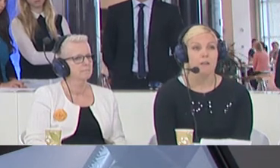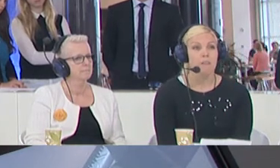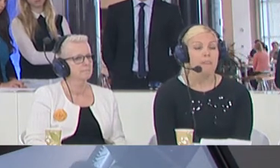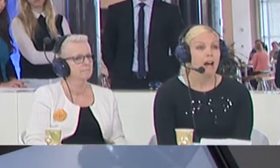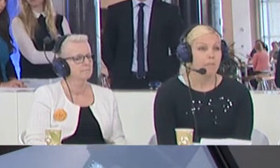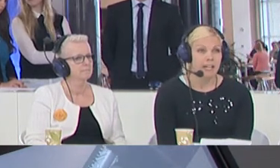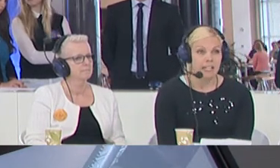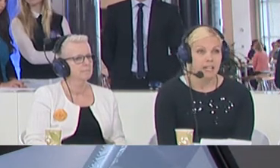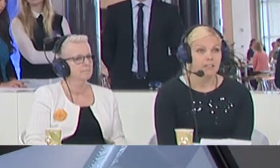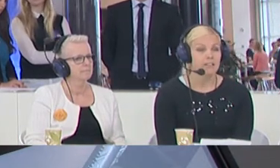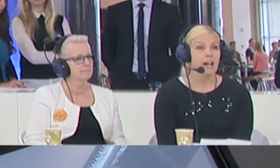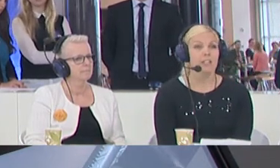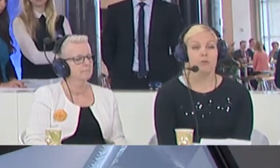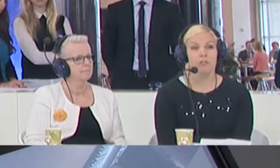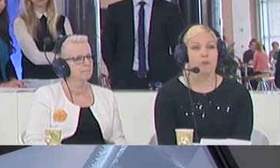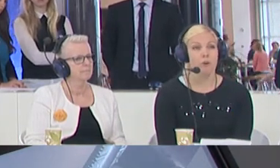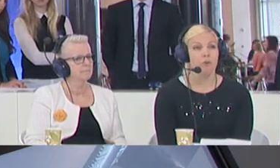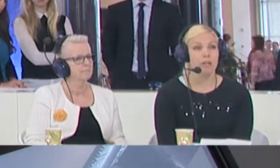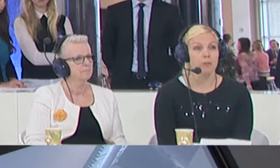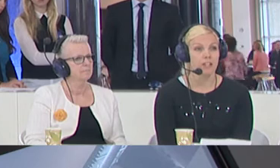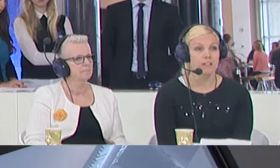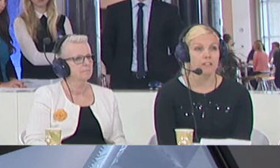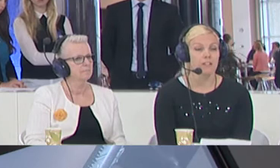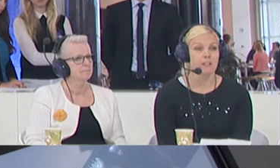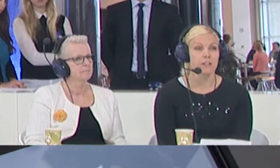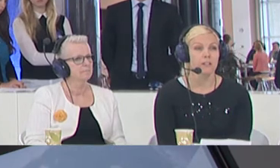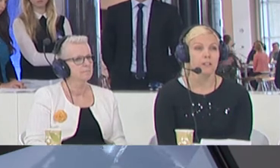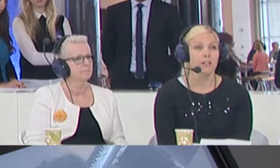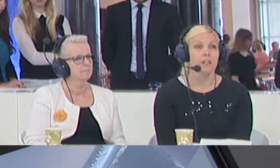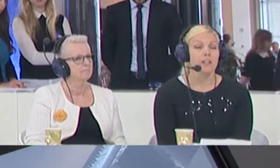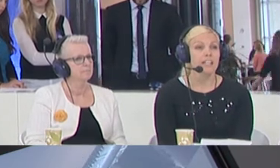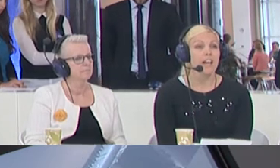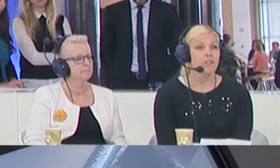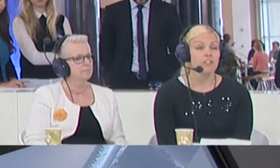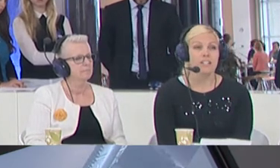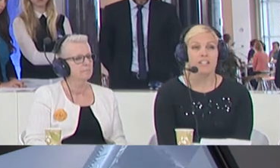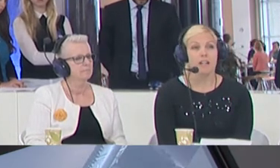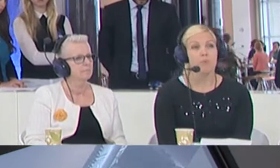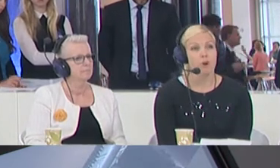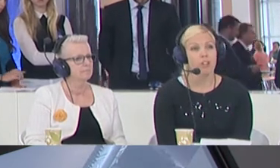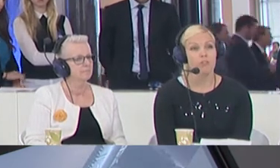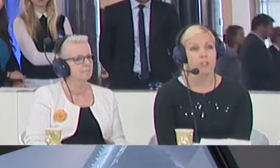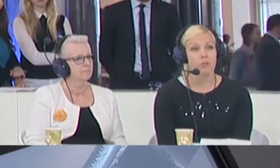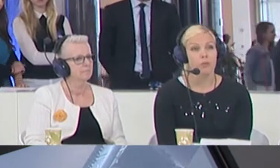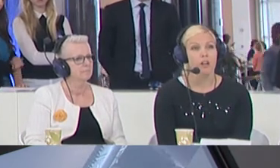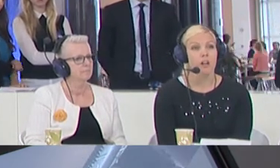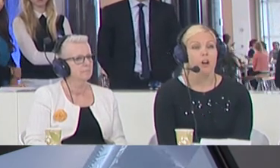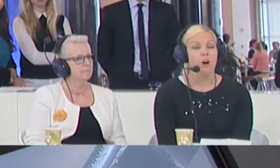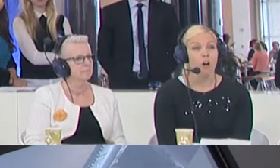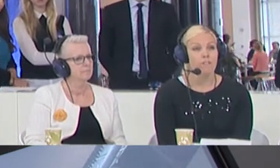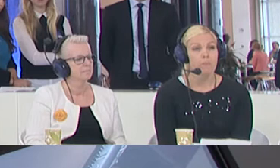Albania, and Kosovo immigrants. The council needs to take a broader view.